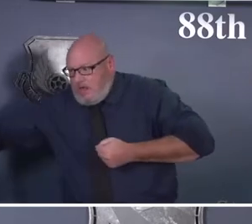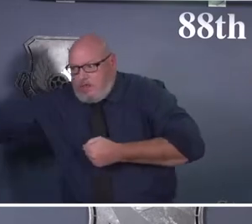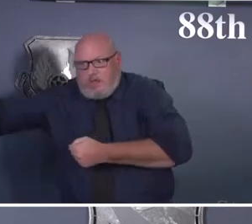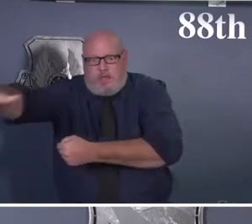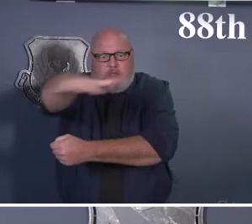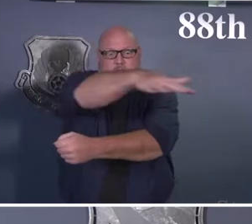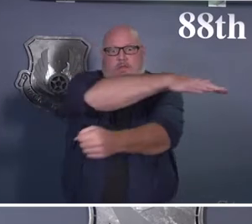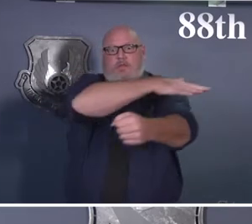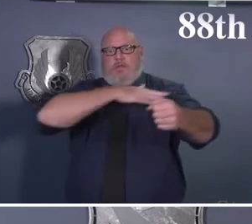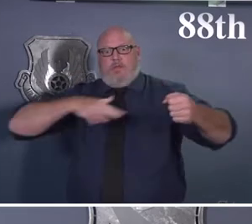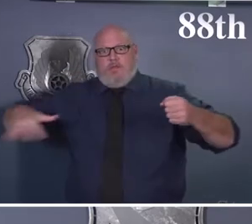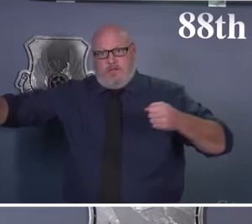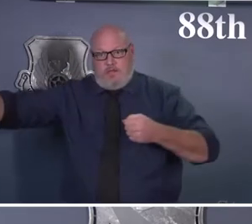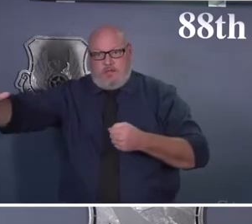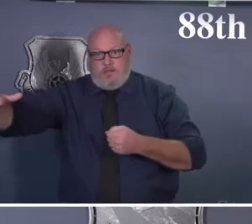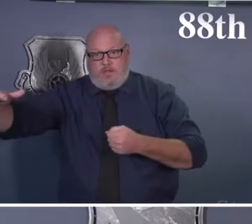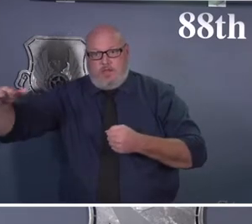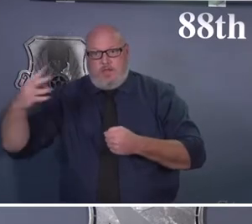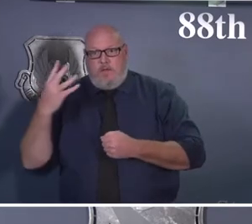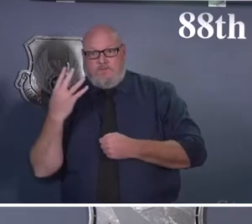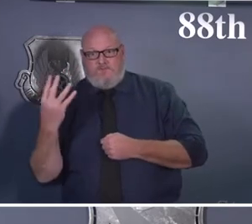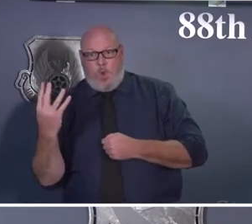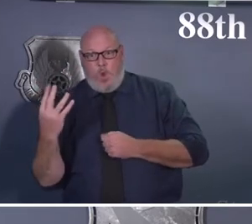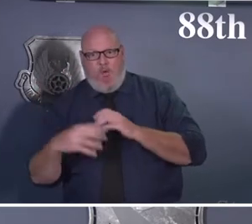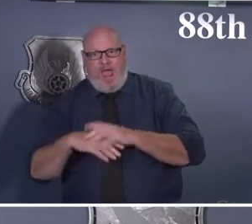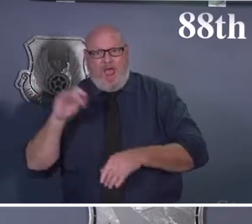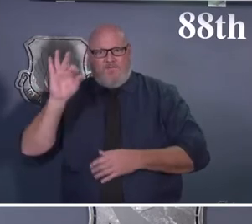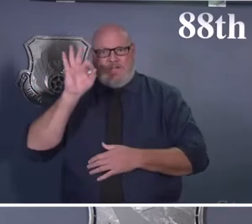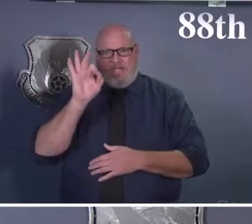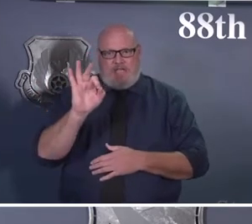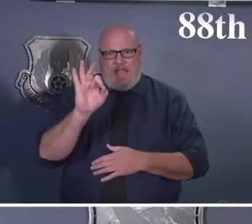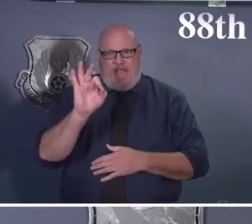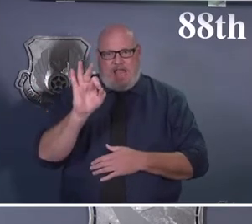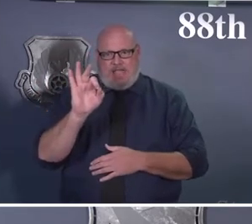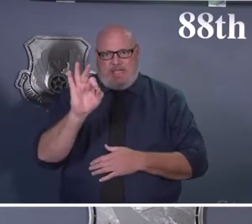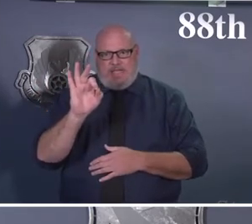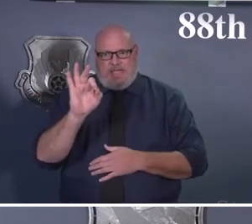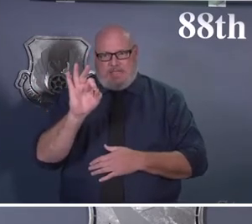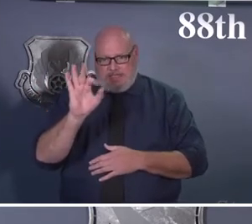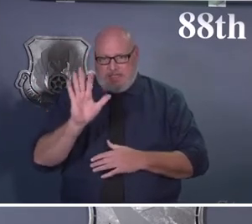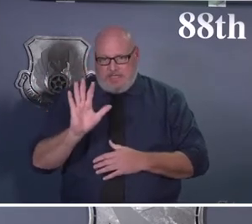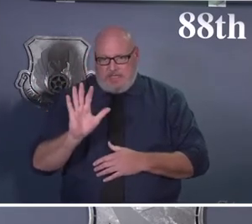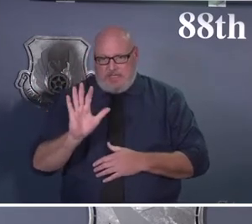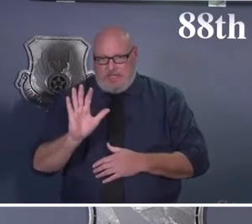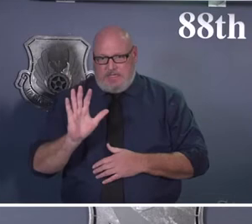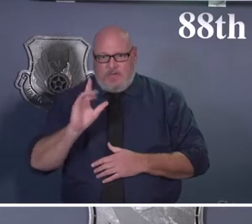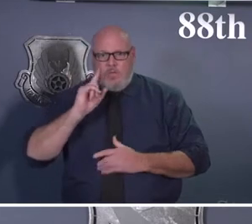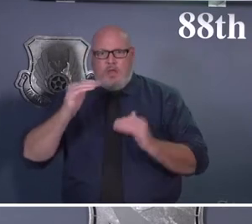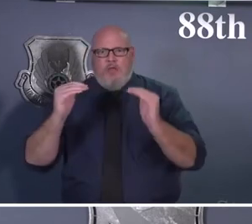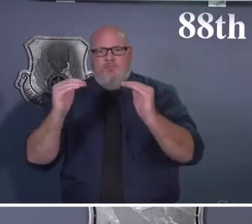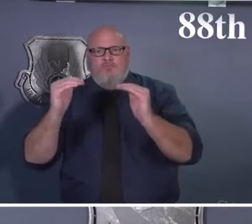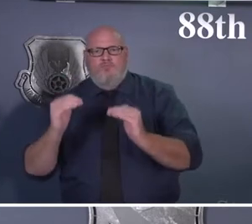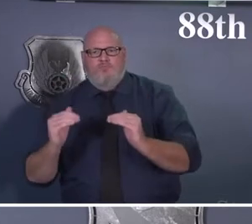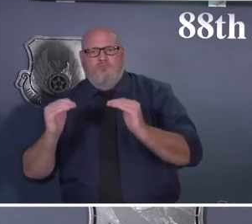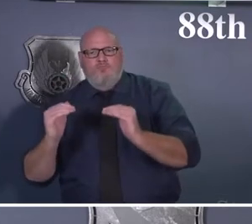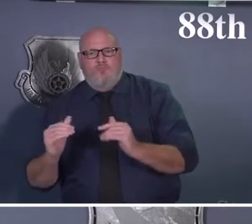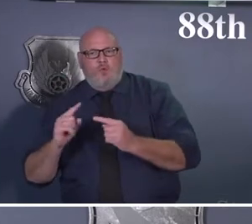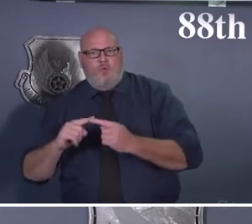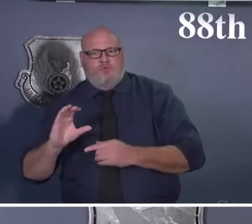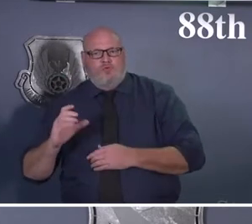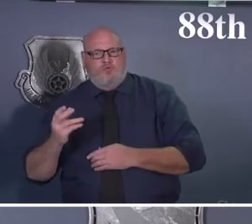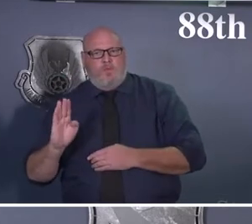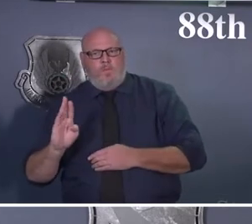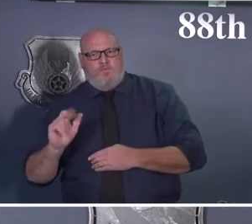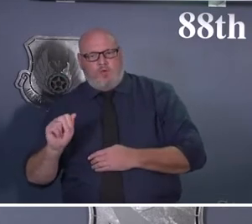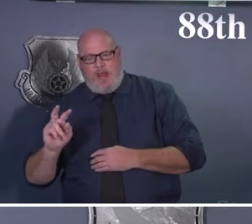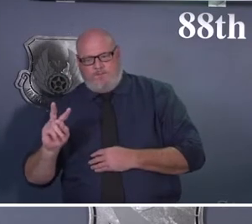of those nine are in Bravo Plus range. And the other five are in that low end of the Charlie range. So we're getting there, folks. And that's due to the hard